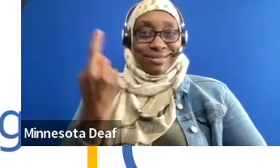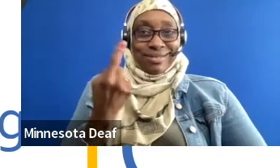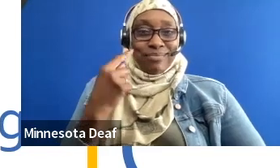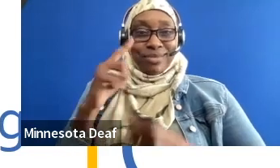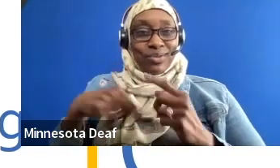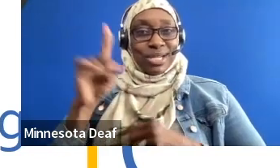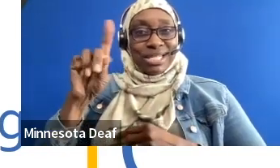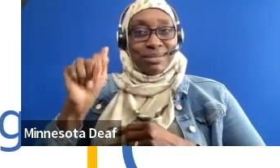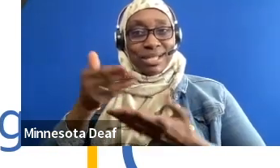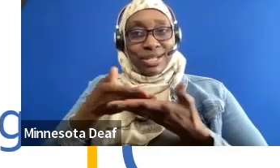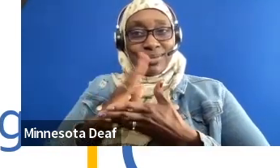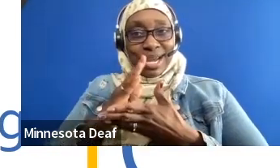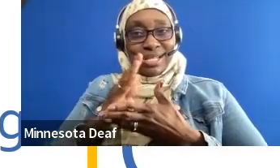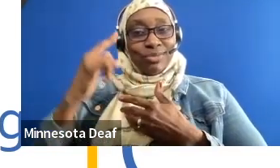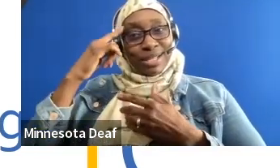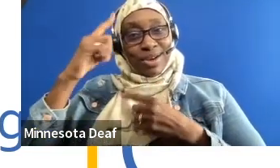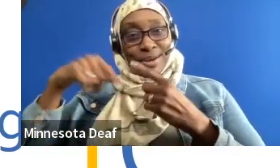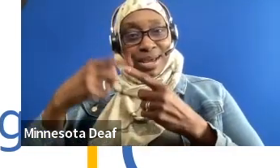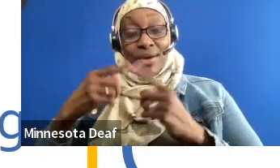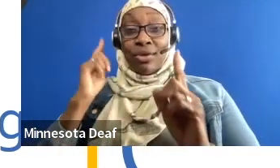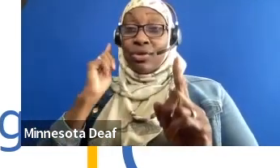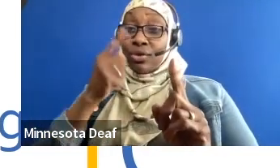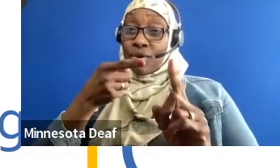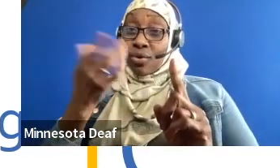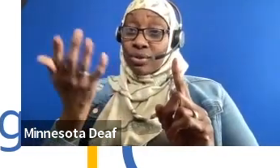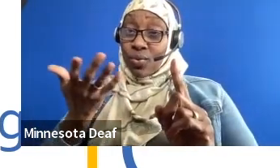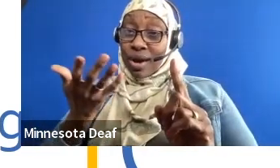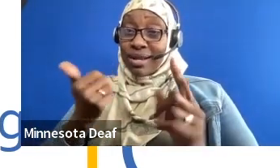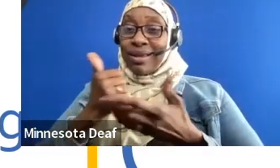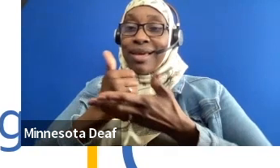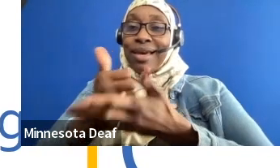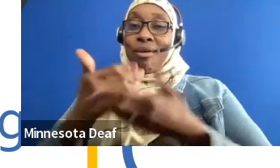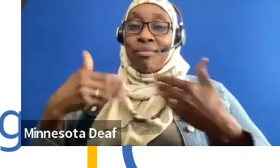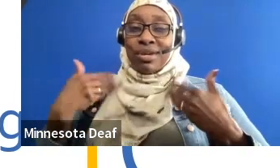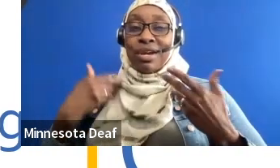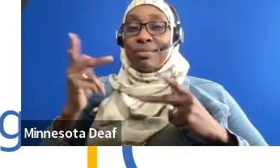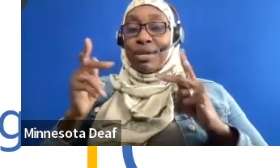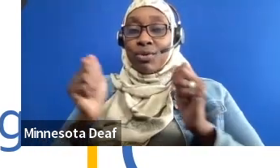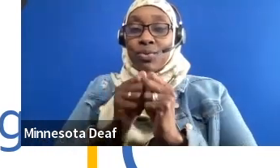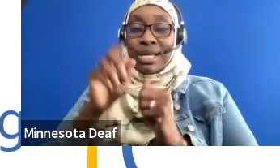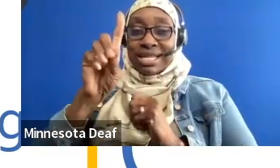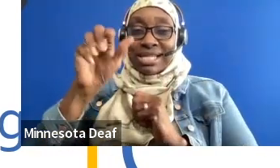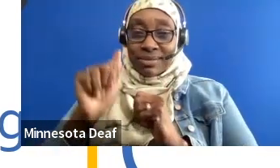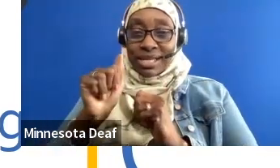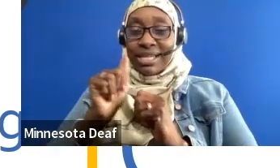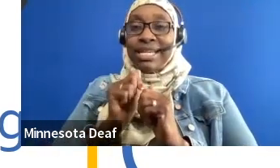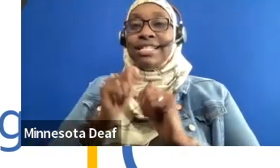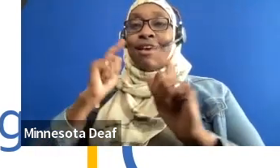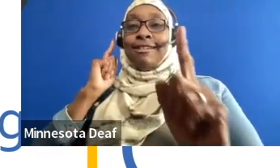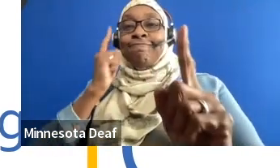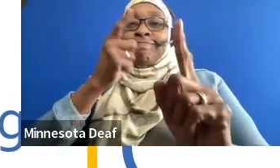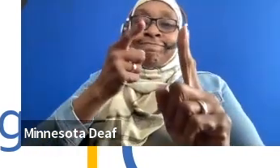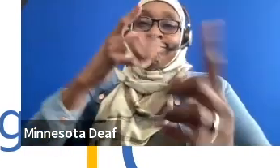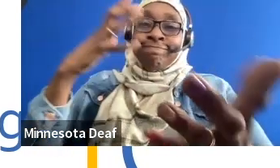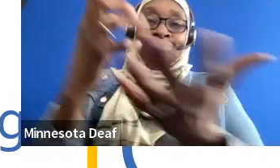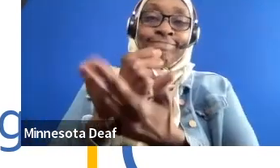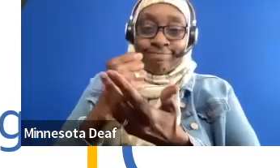The goal was to help young people with disabilities meet their full potential for personal development and independence. We started with nine youths, a